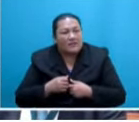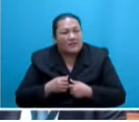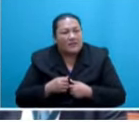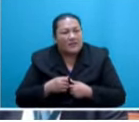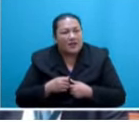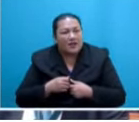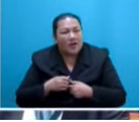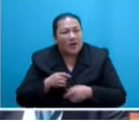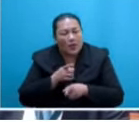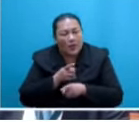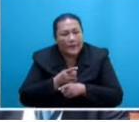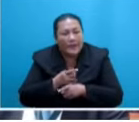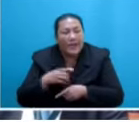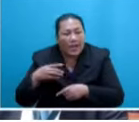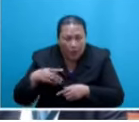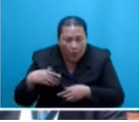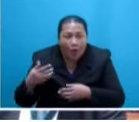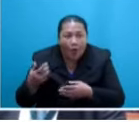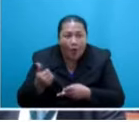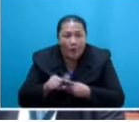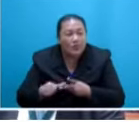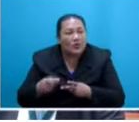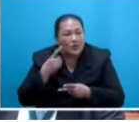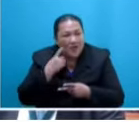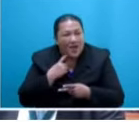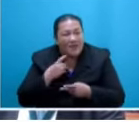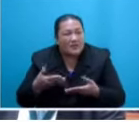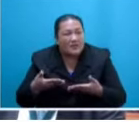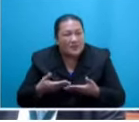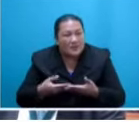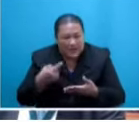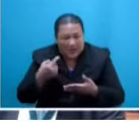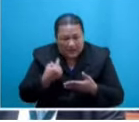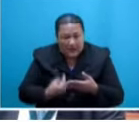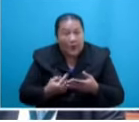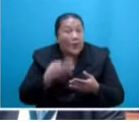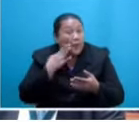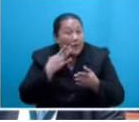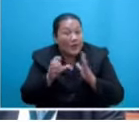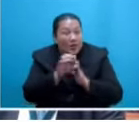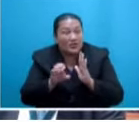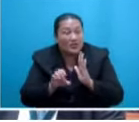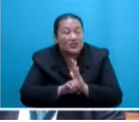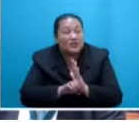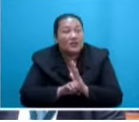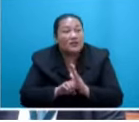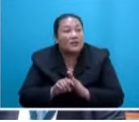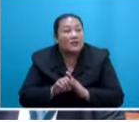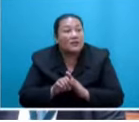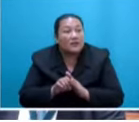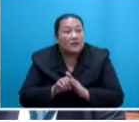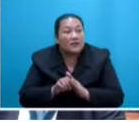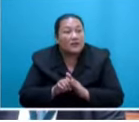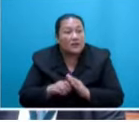said, it was introduced to Fiji for the first time ever by the 2013 constitution. Since then, Fiji first government has